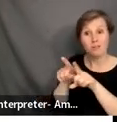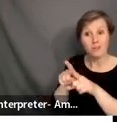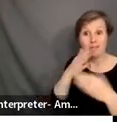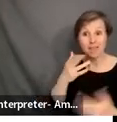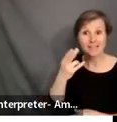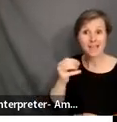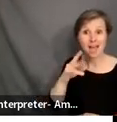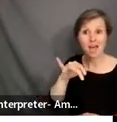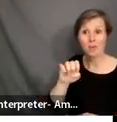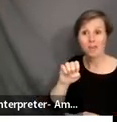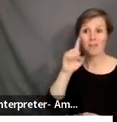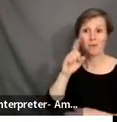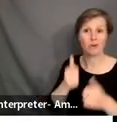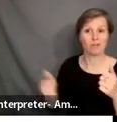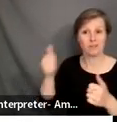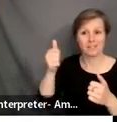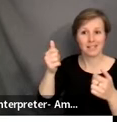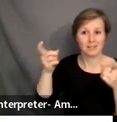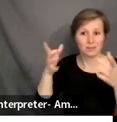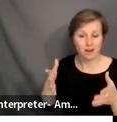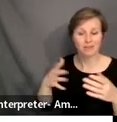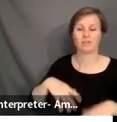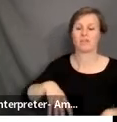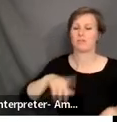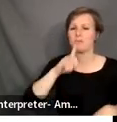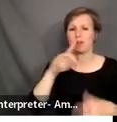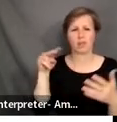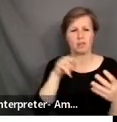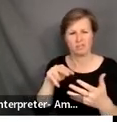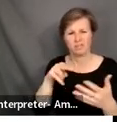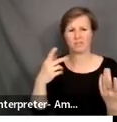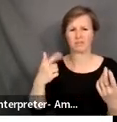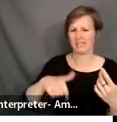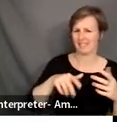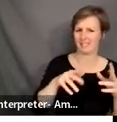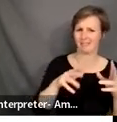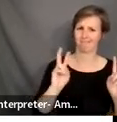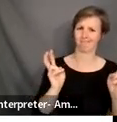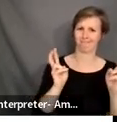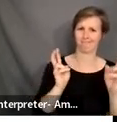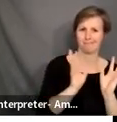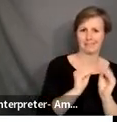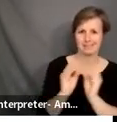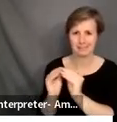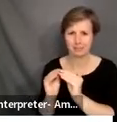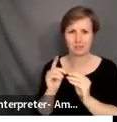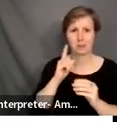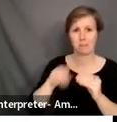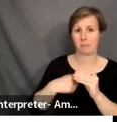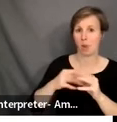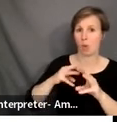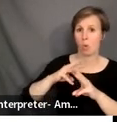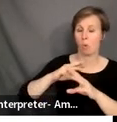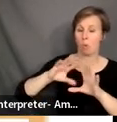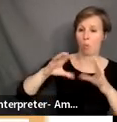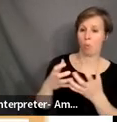Howie Berman, and all of the ACTFL staff. So taking a look, what is this series, Critical Conversations in World Language? Looking at the next